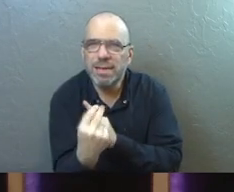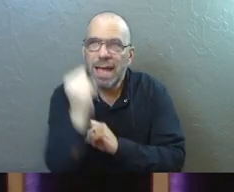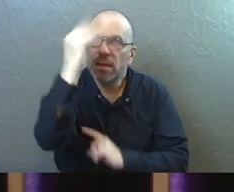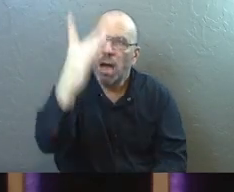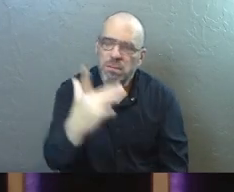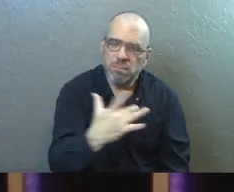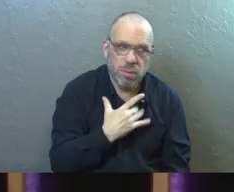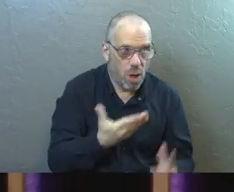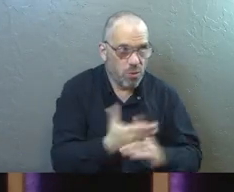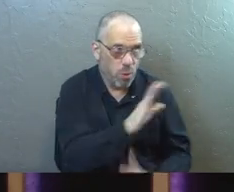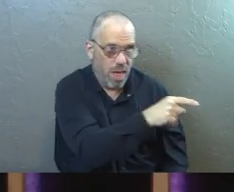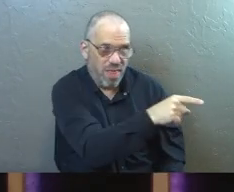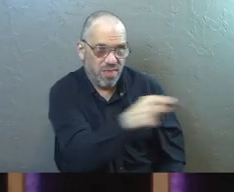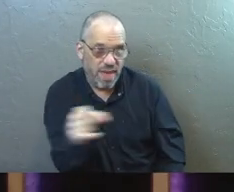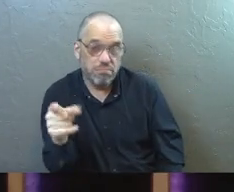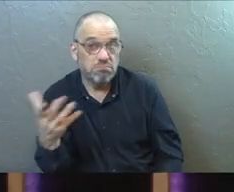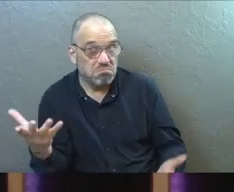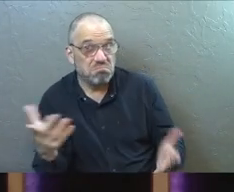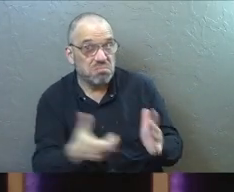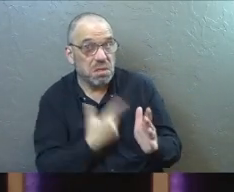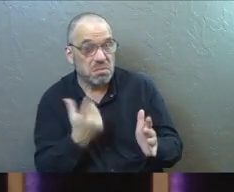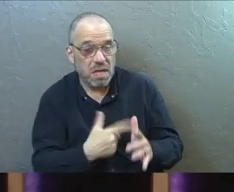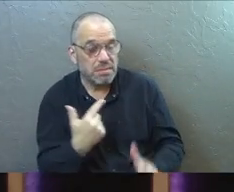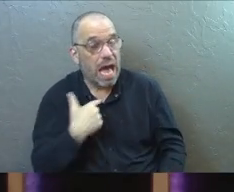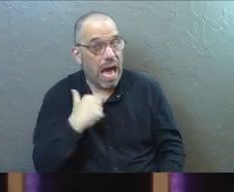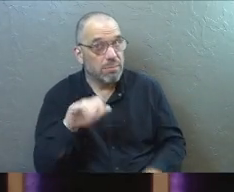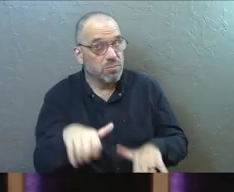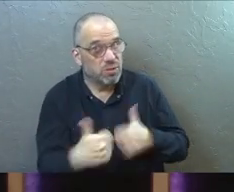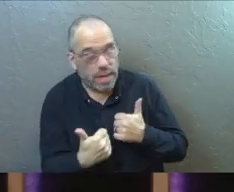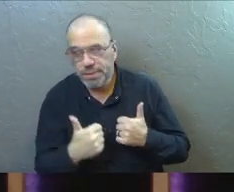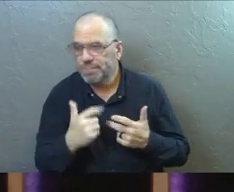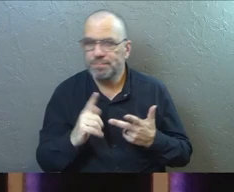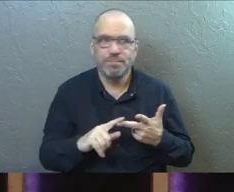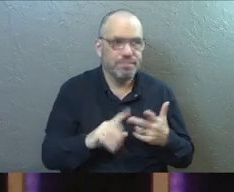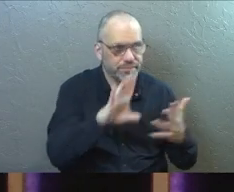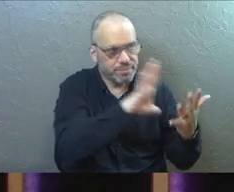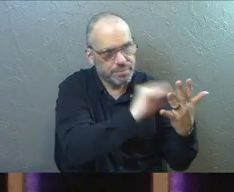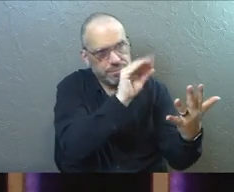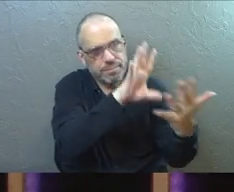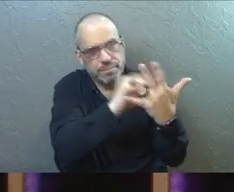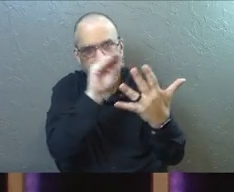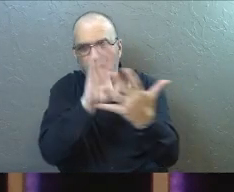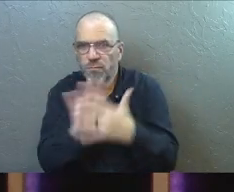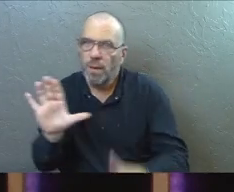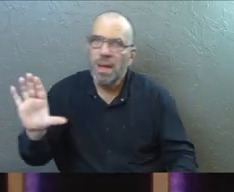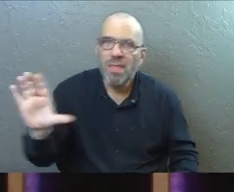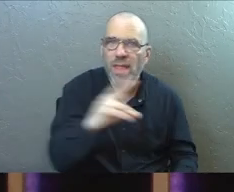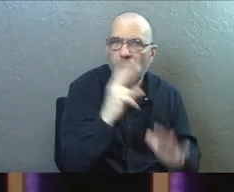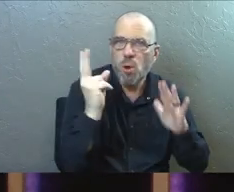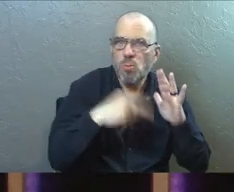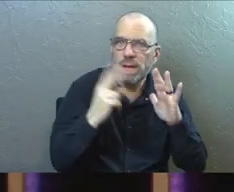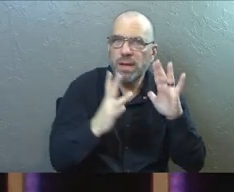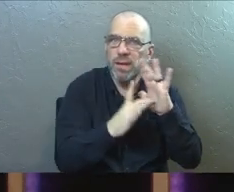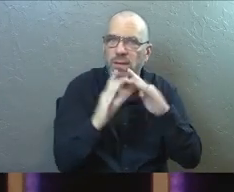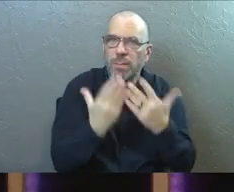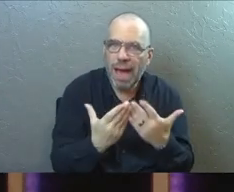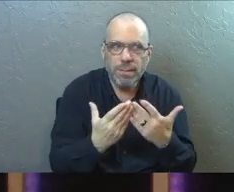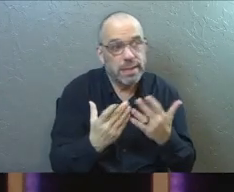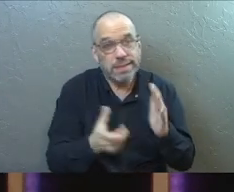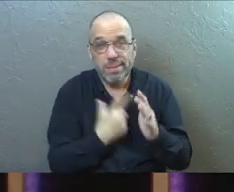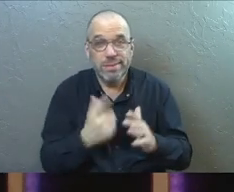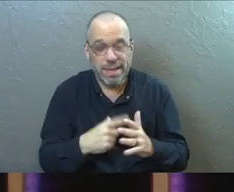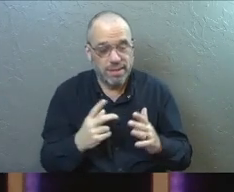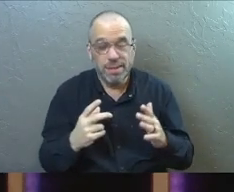speaks through them sometimes. I am challenged and learn from their reading of scripture sometimes.